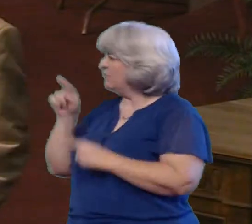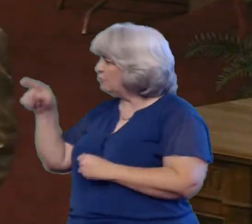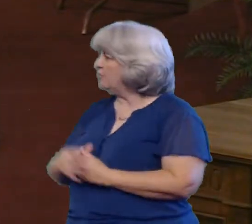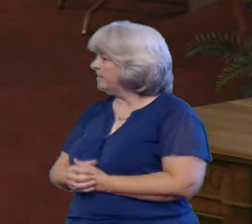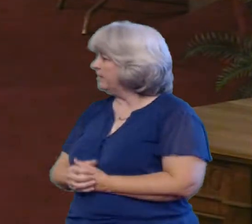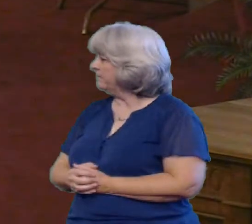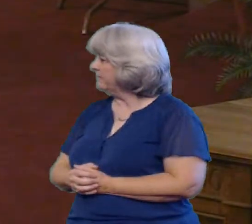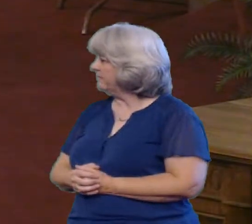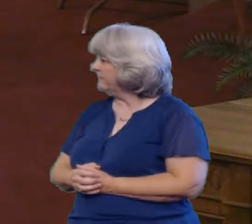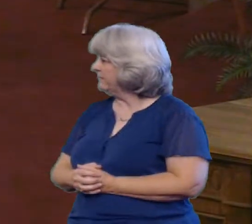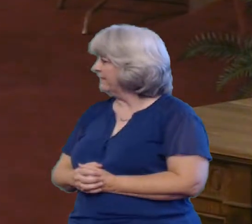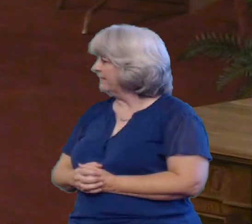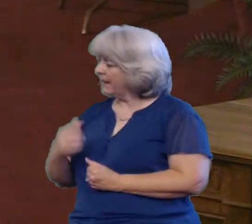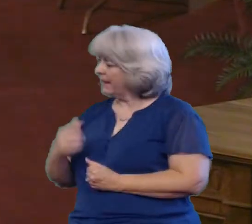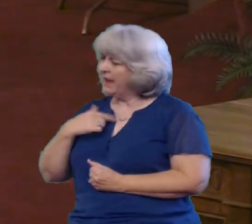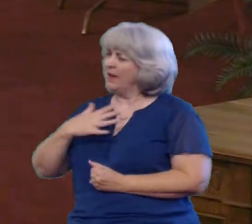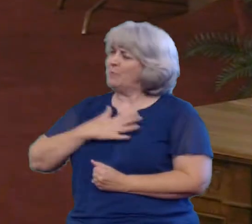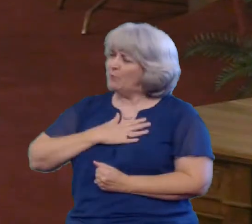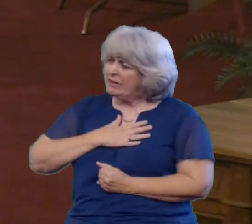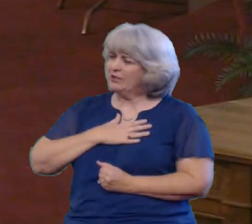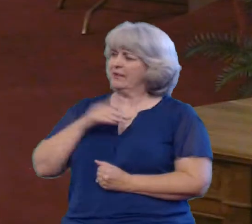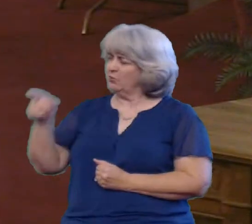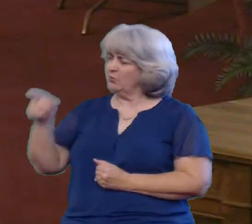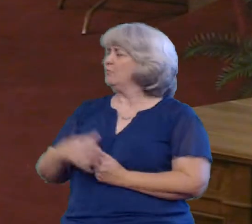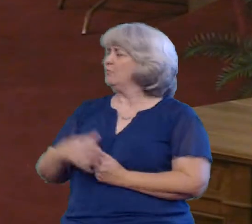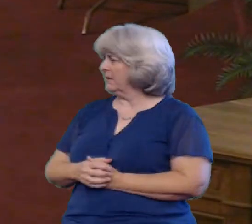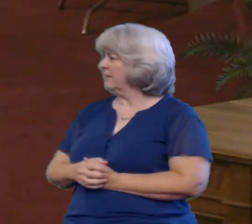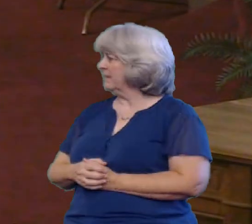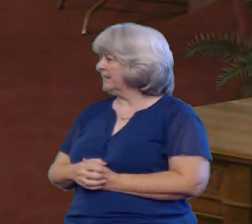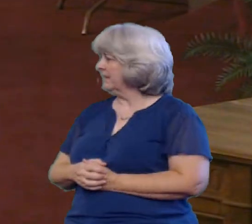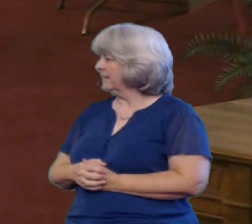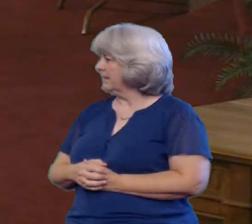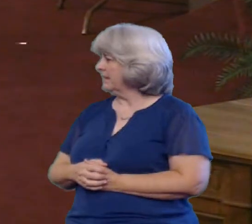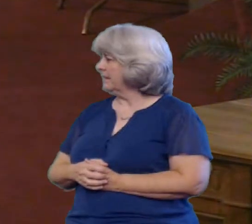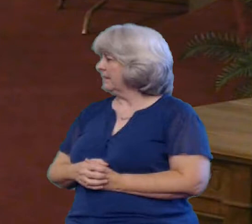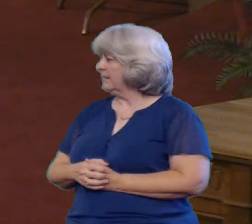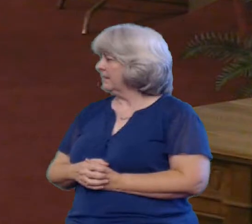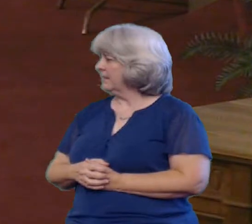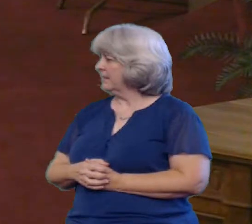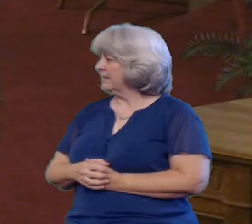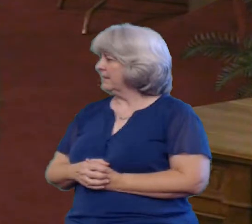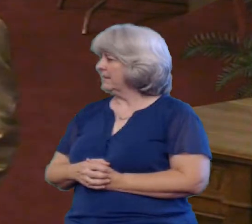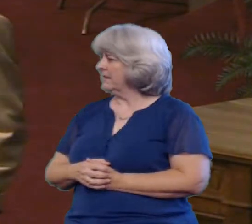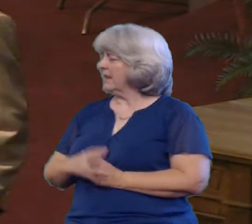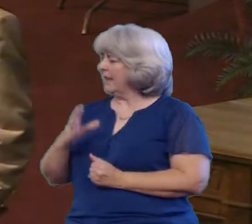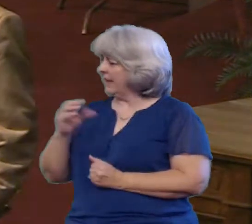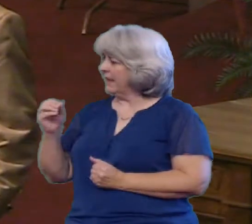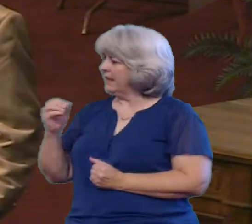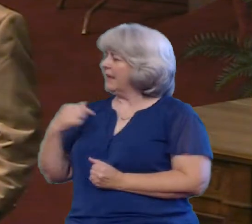wanted to tell you how much I appreciate you But most importantly I love you